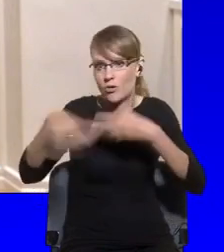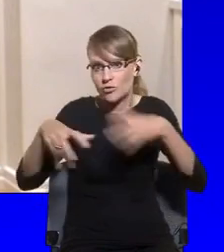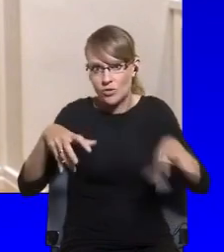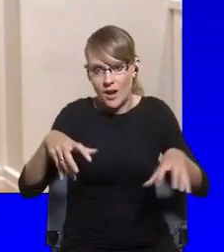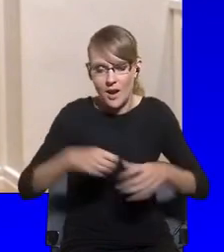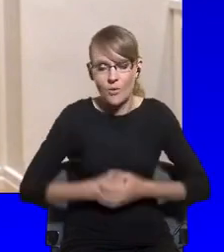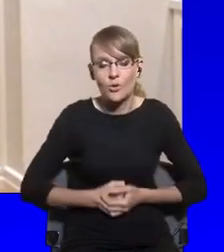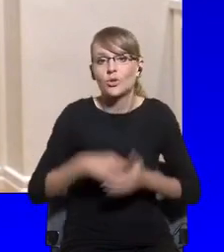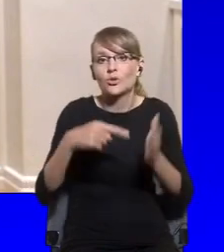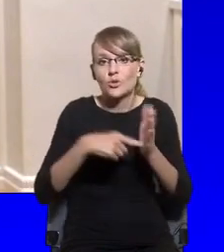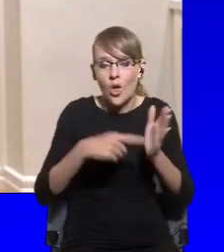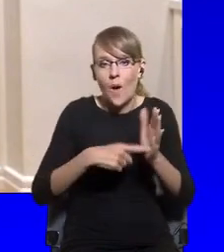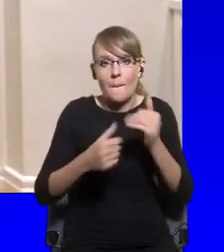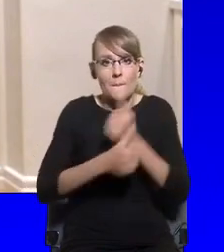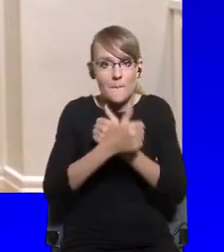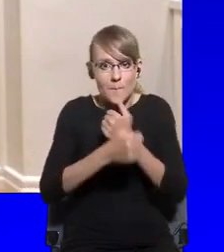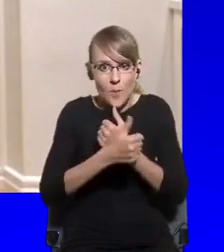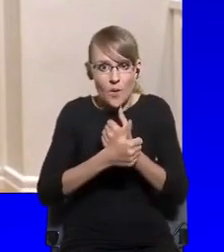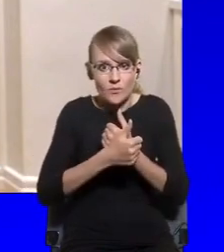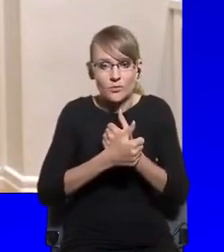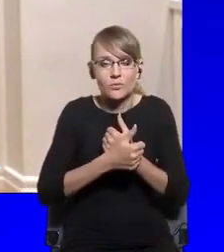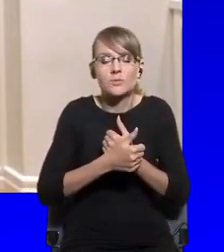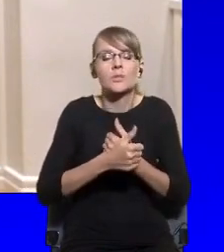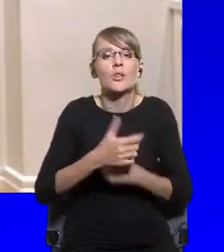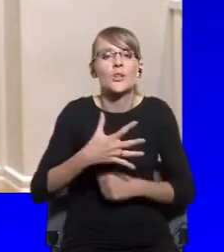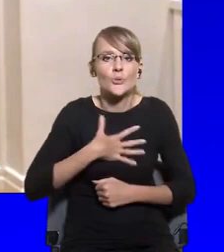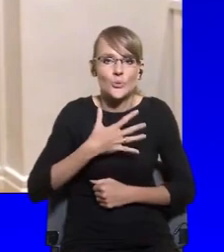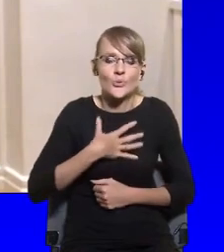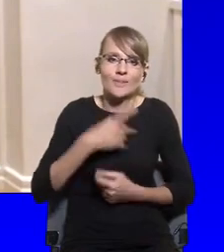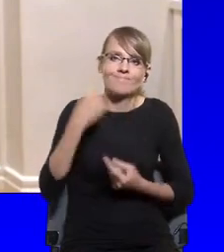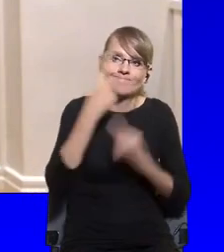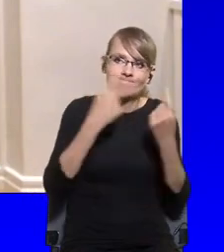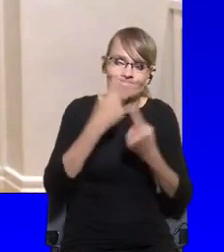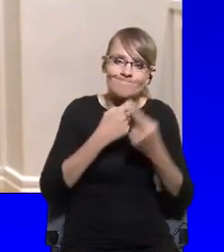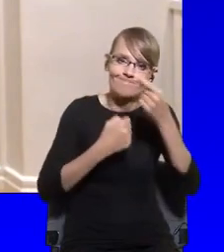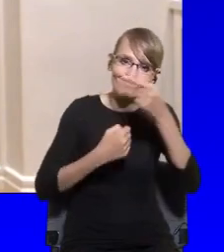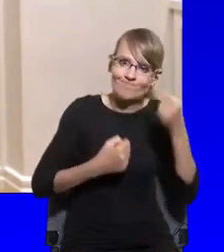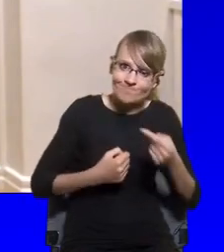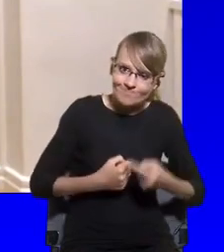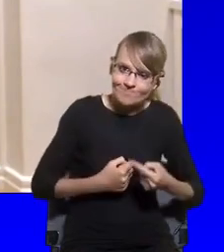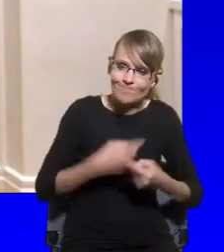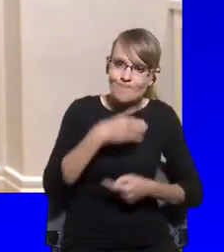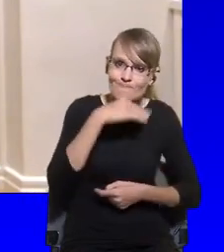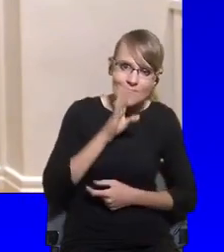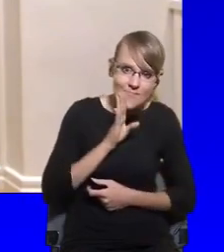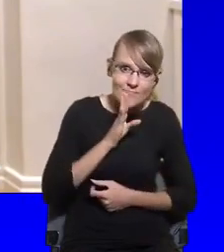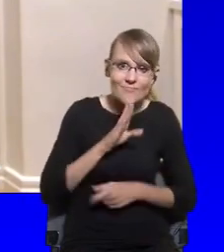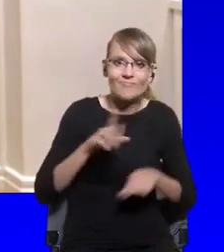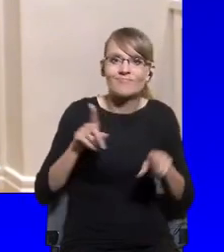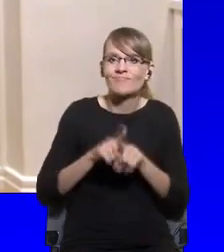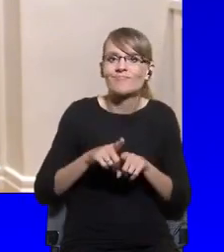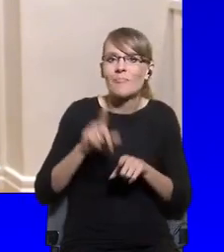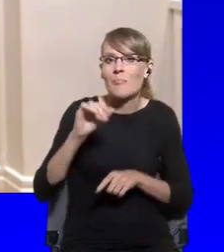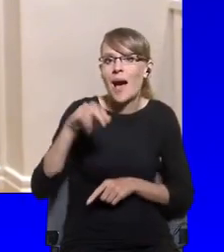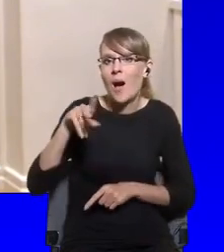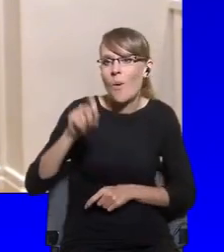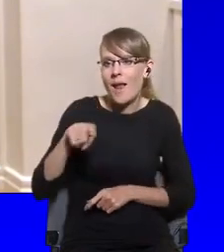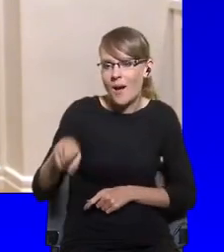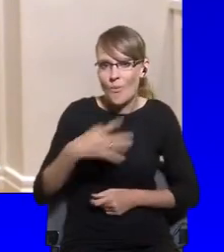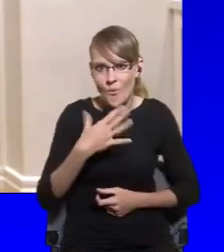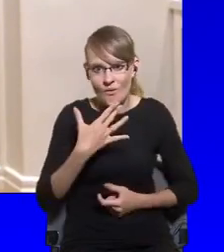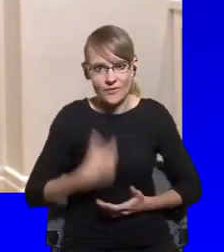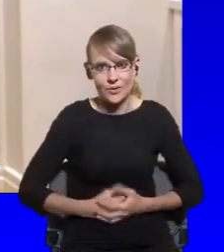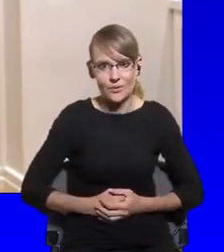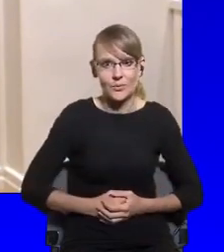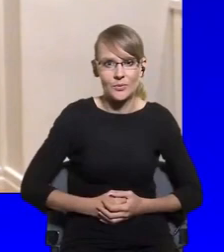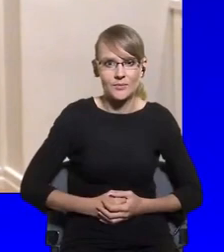maybe a bit like what Paola was saying, that there's some sort of like an involuntary process of how